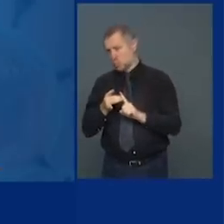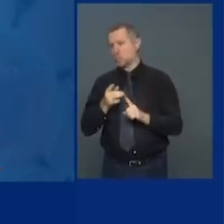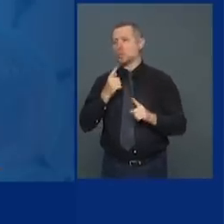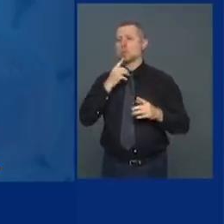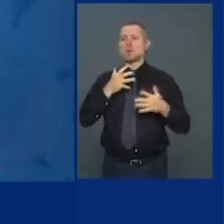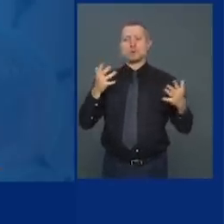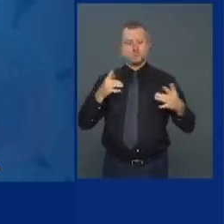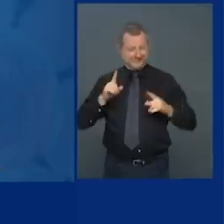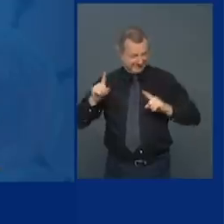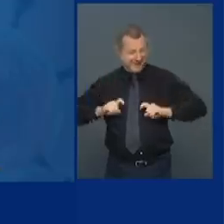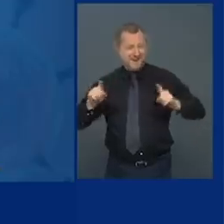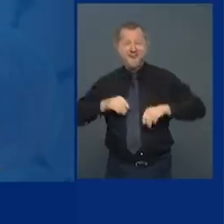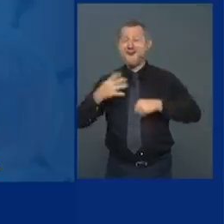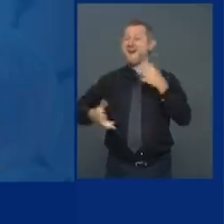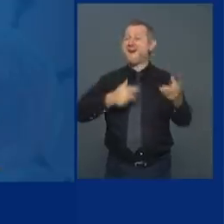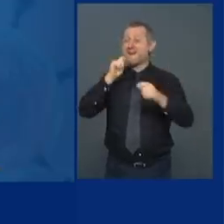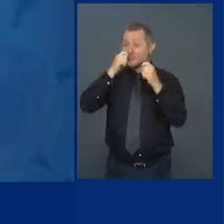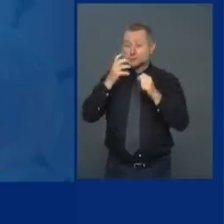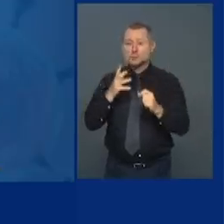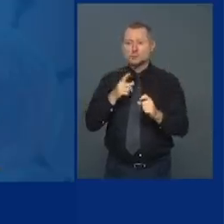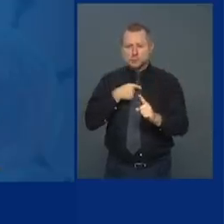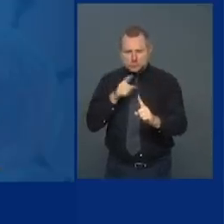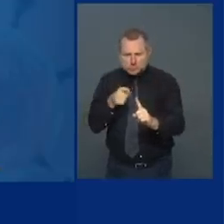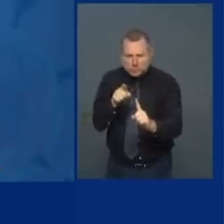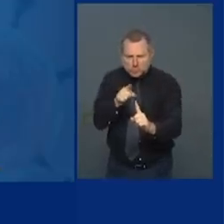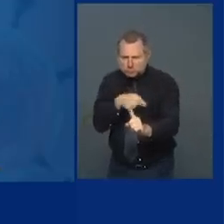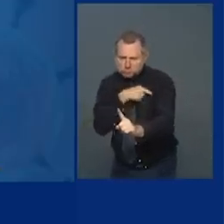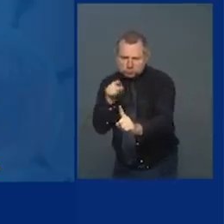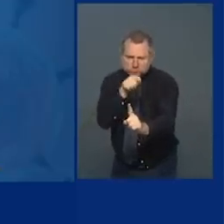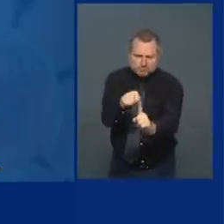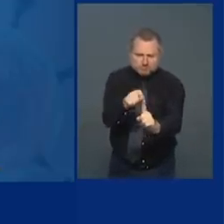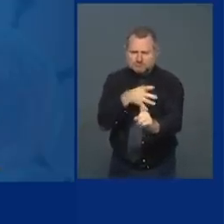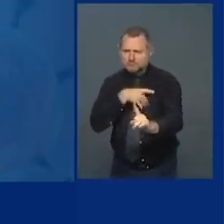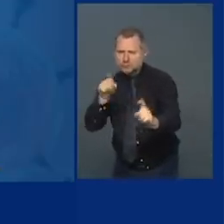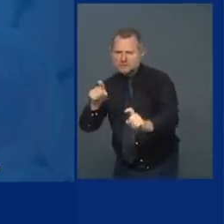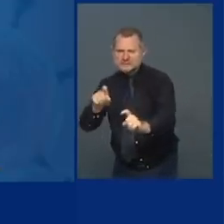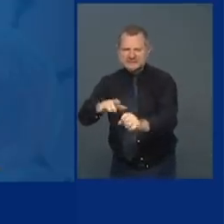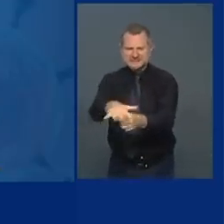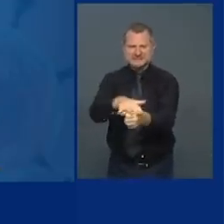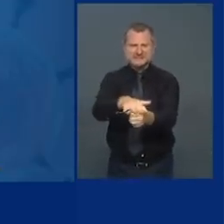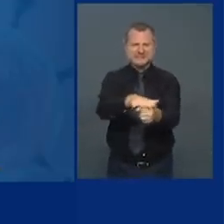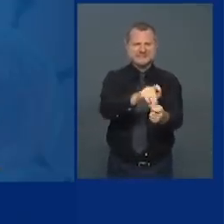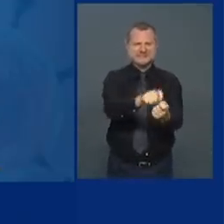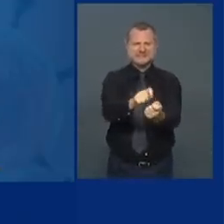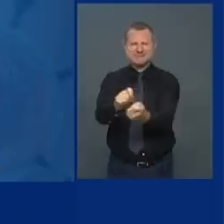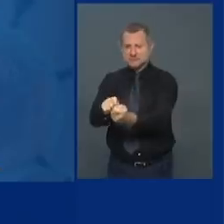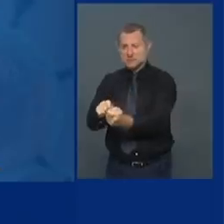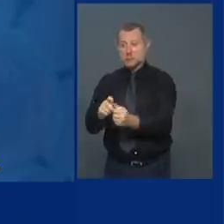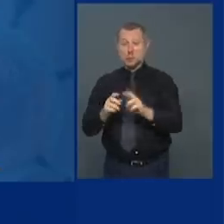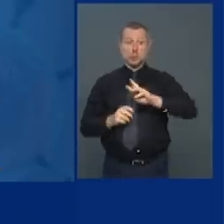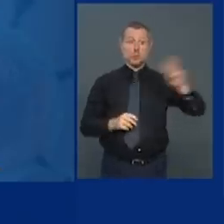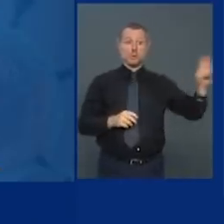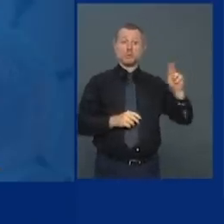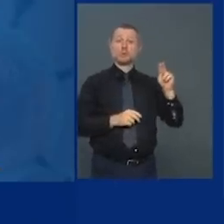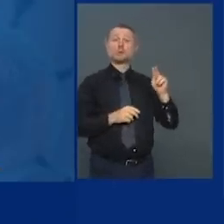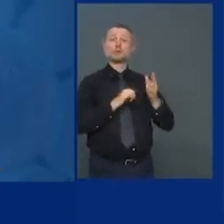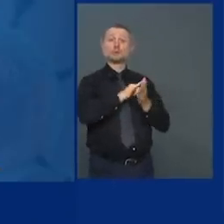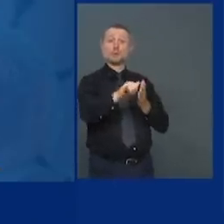so I want to make sure you understand all the data. When you look across the state, Western New York 1.3 percent,